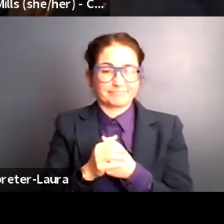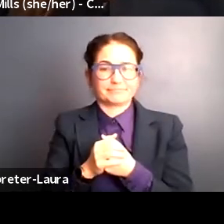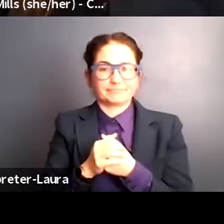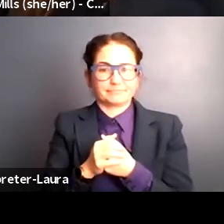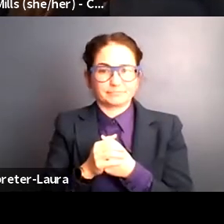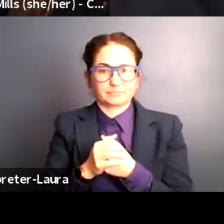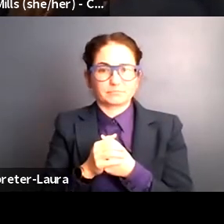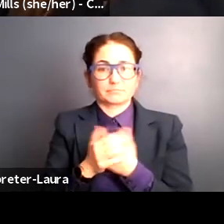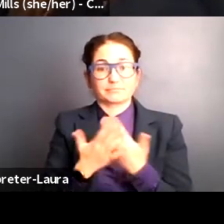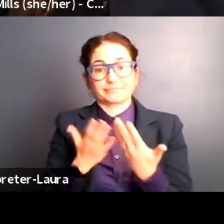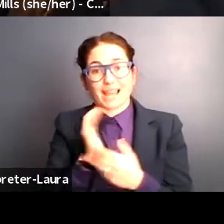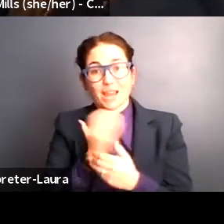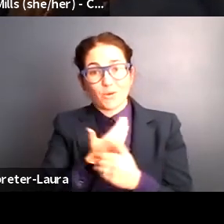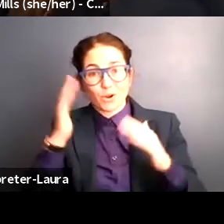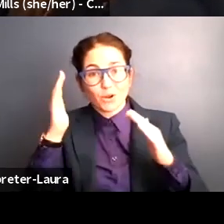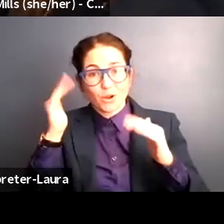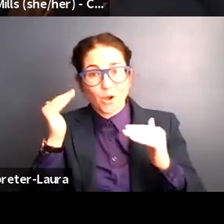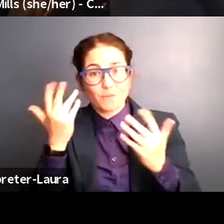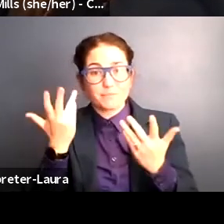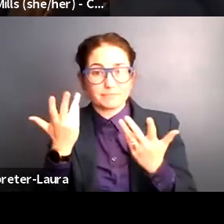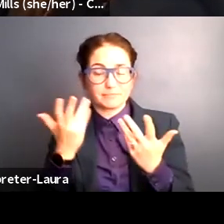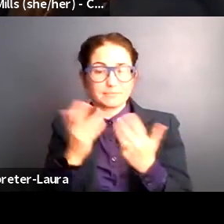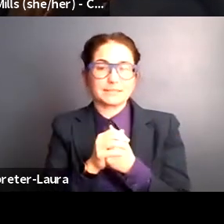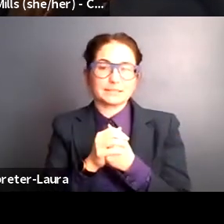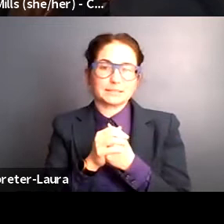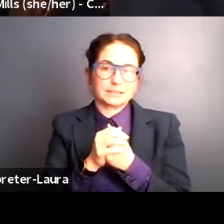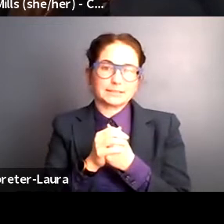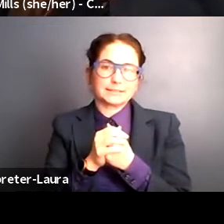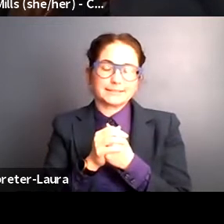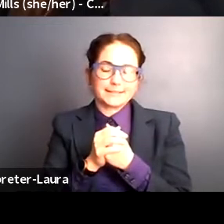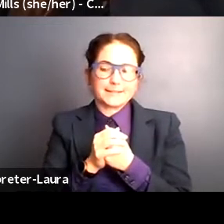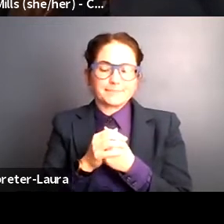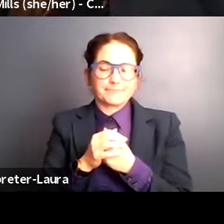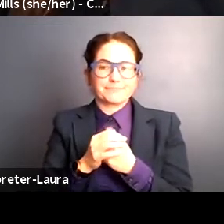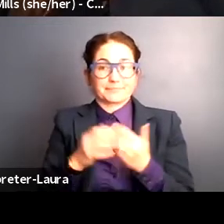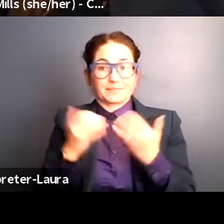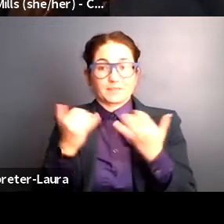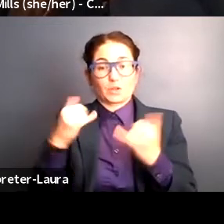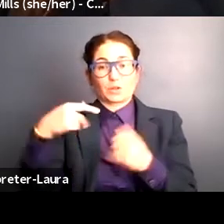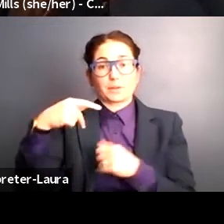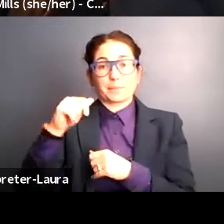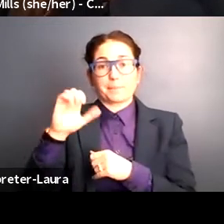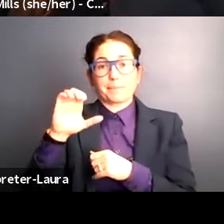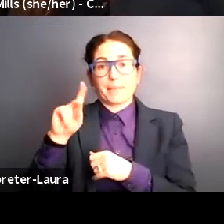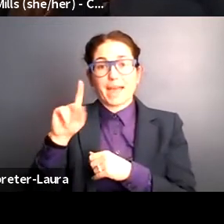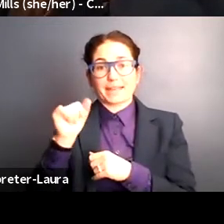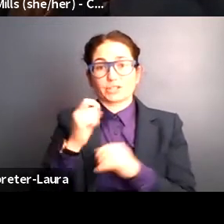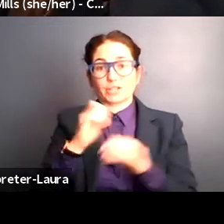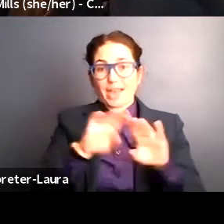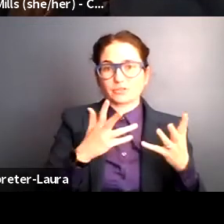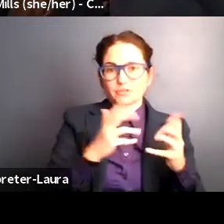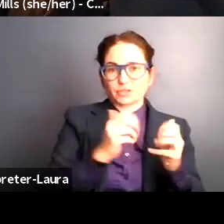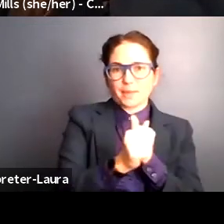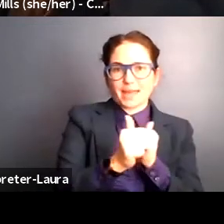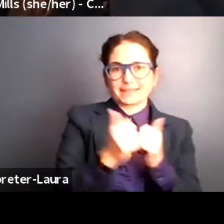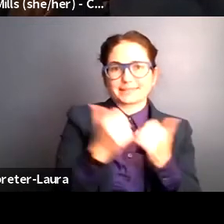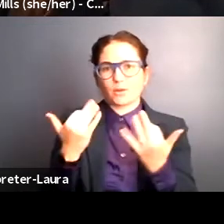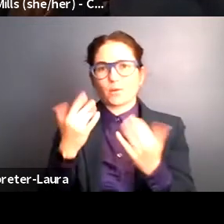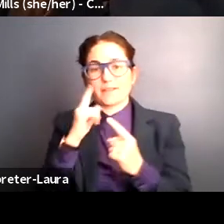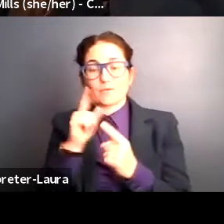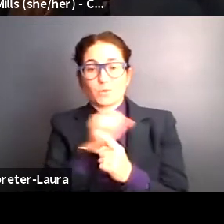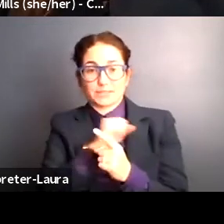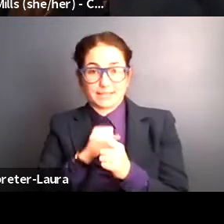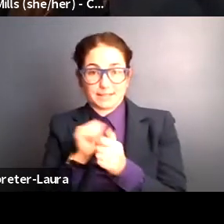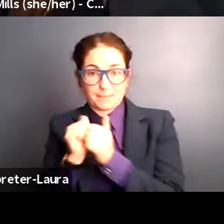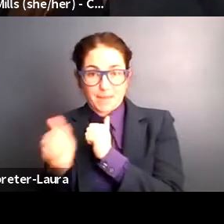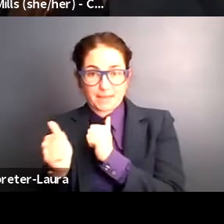What we hope is not only will this current package that again is passed in the House and needs to be passed in the Senate happen,